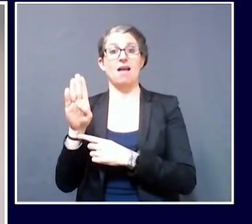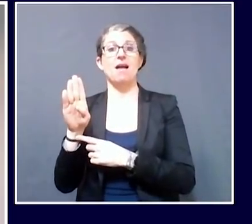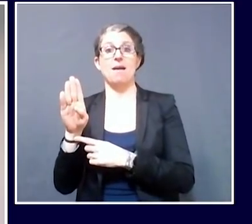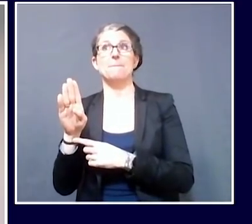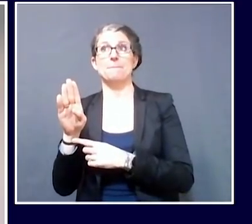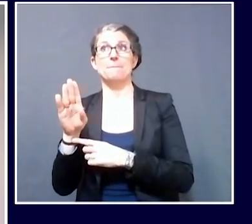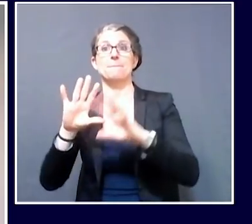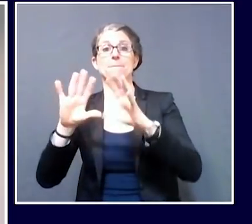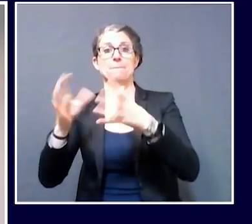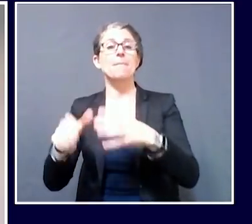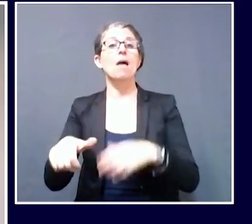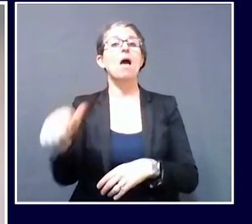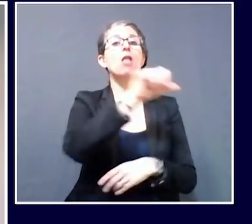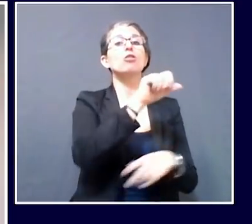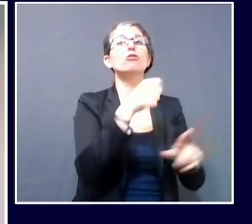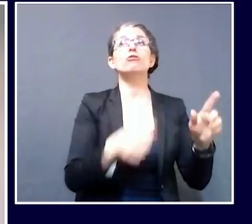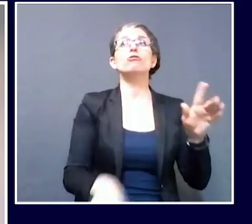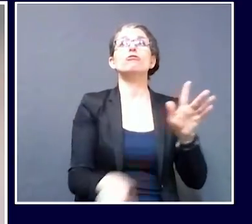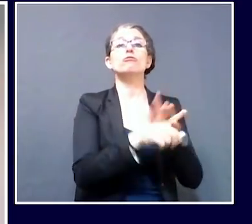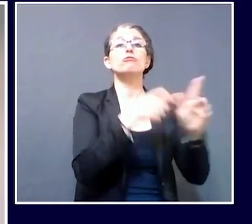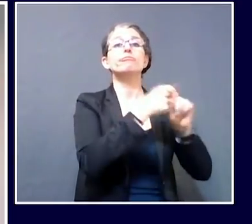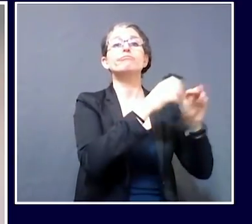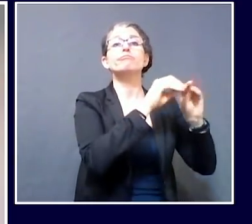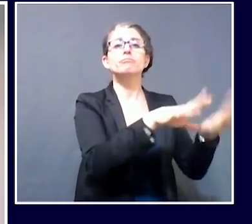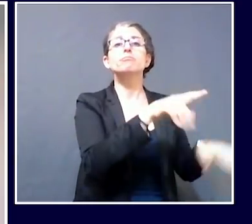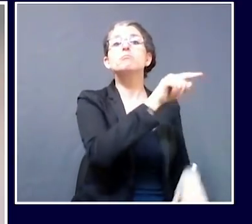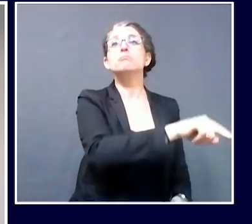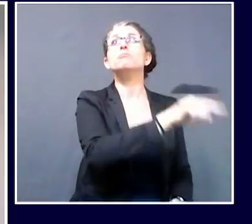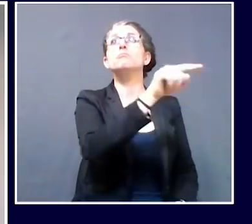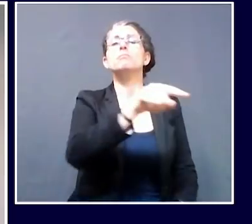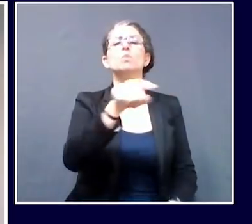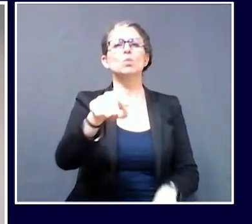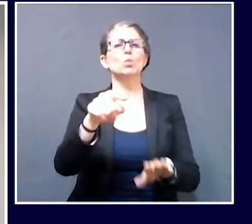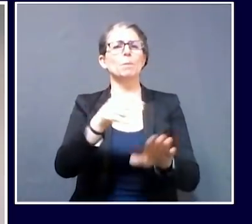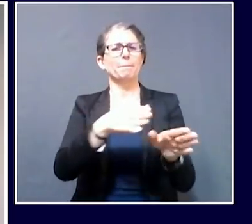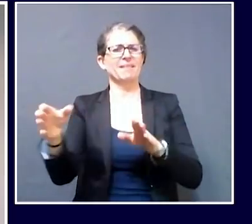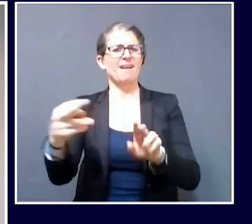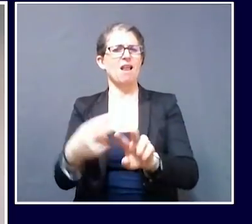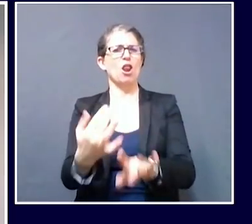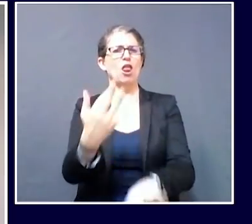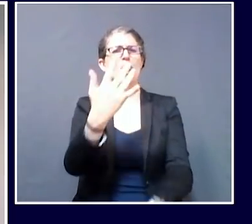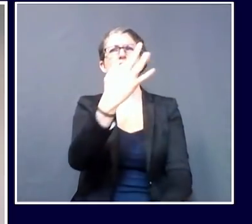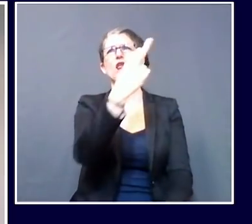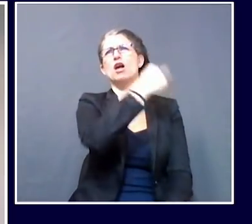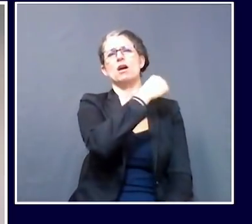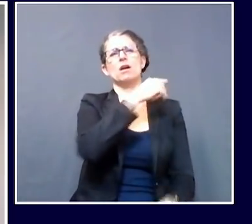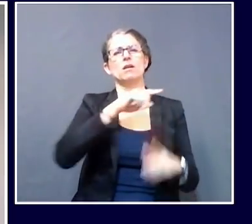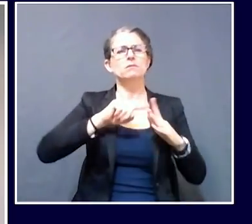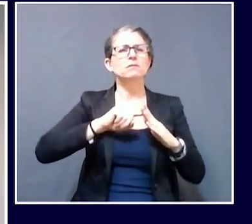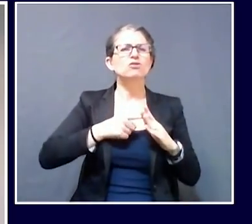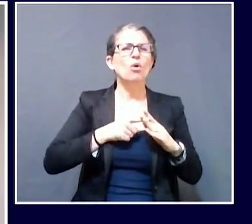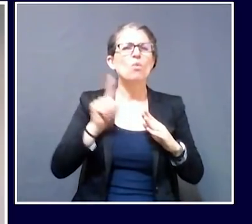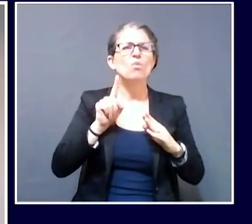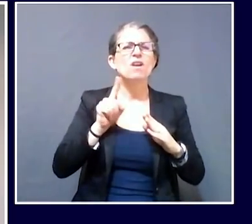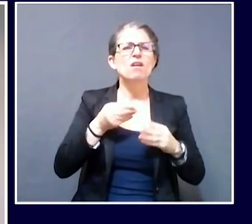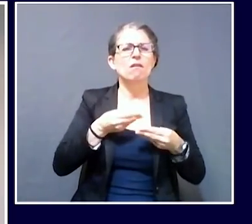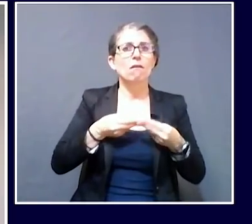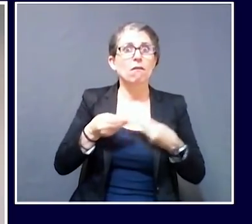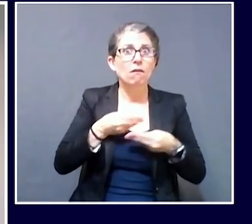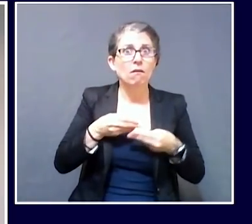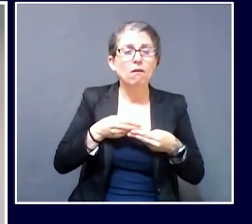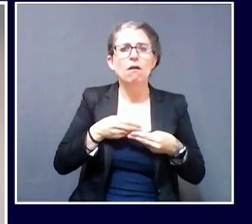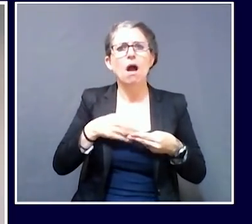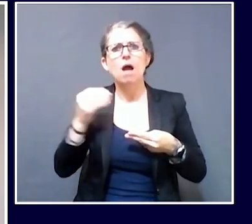wanting to trace it back to where it originated. Was it in the workplace? Was it outside contact? You said the same thing about the Chinbro